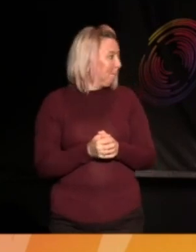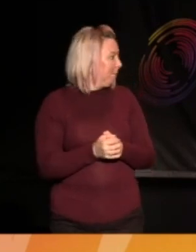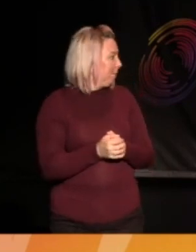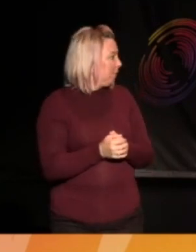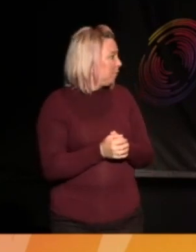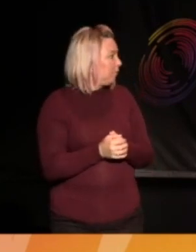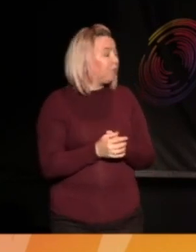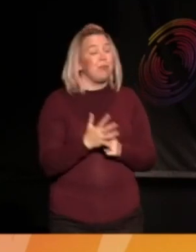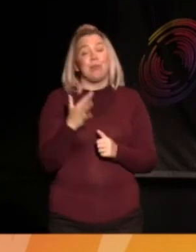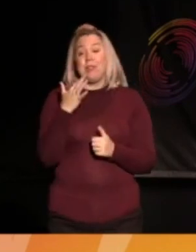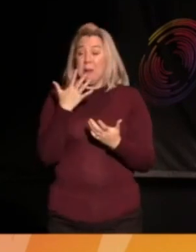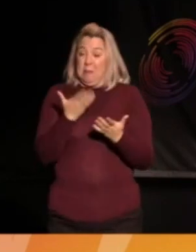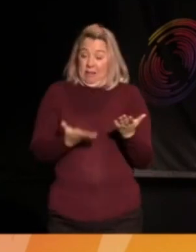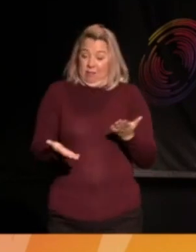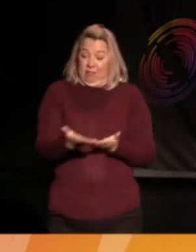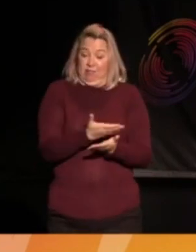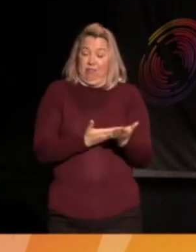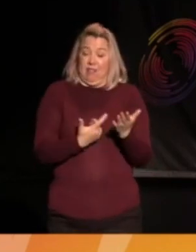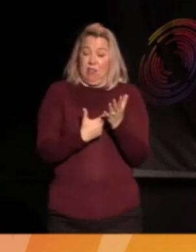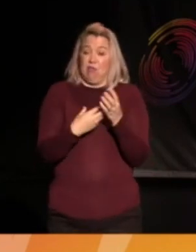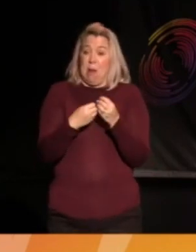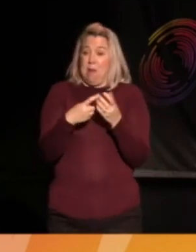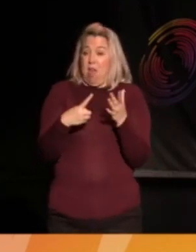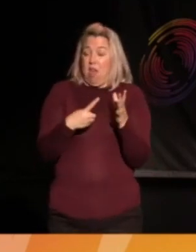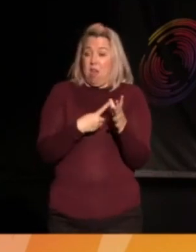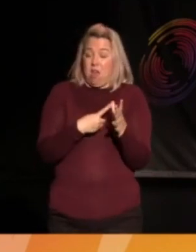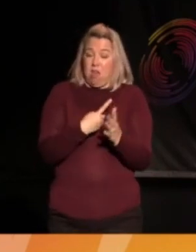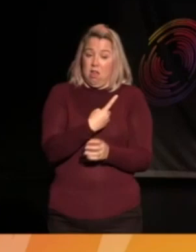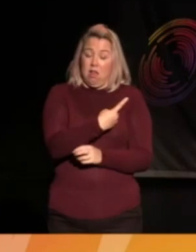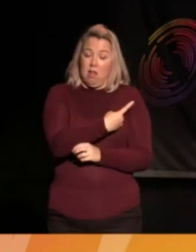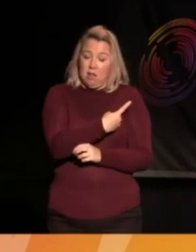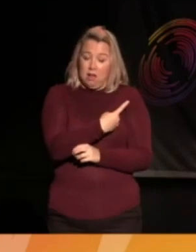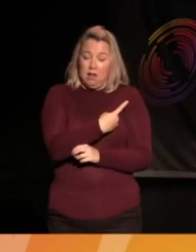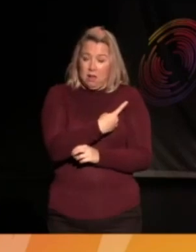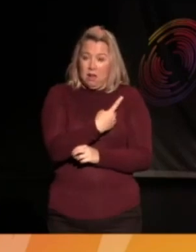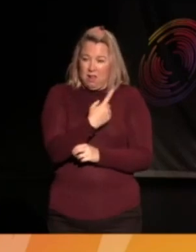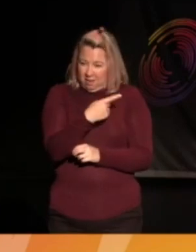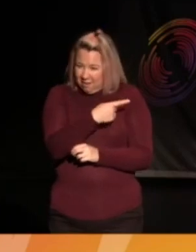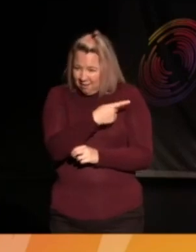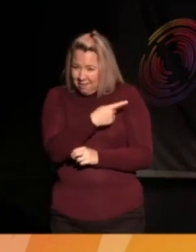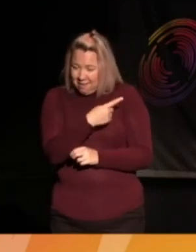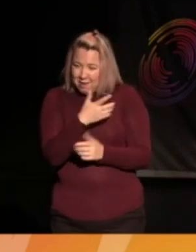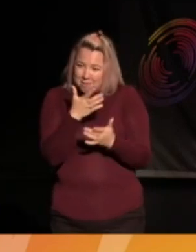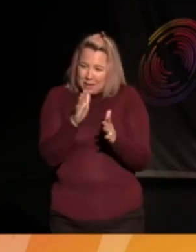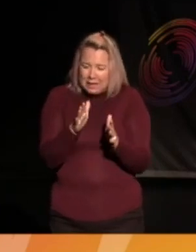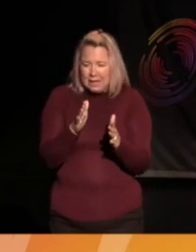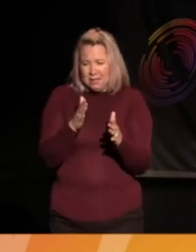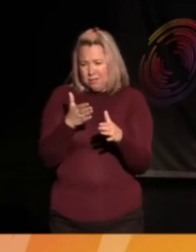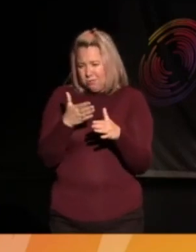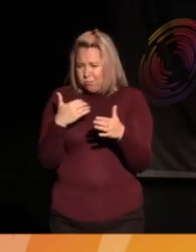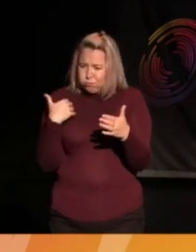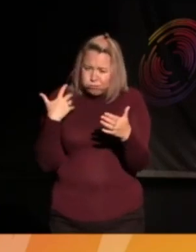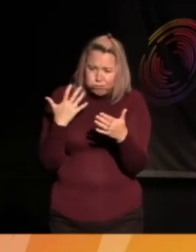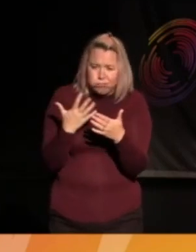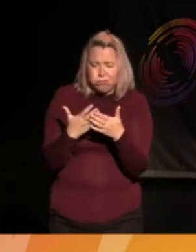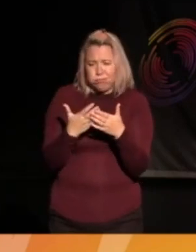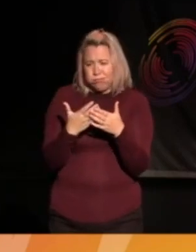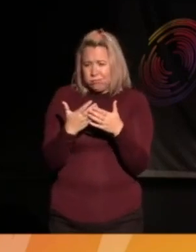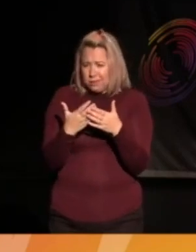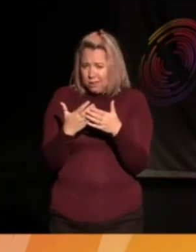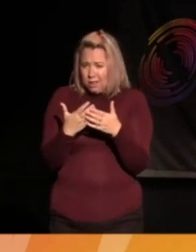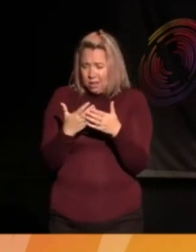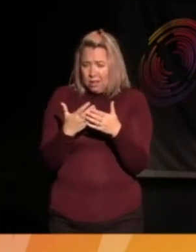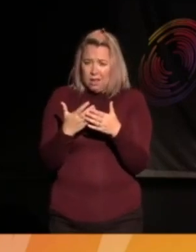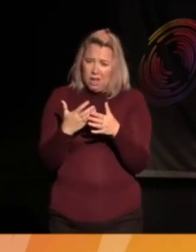And we were talking earlier, Rabia, about the fact that, you know, you're, I mean, you know, you've been doing this for quite a long time now. Relatively